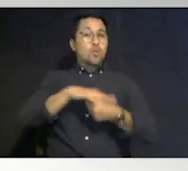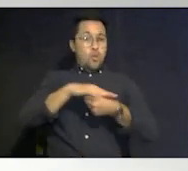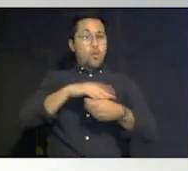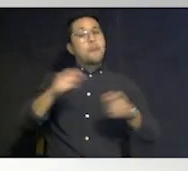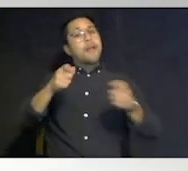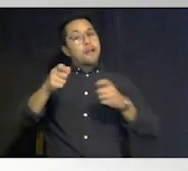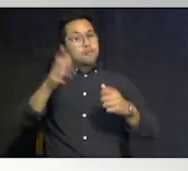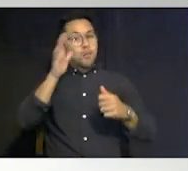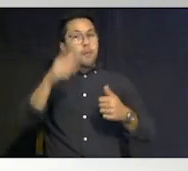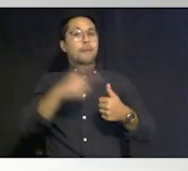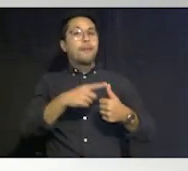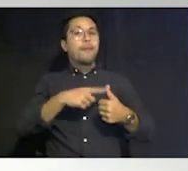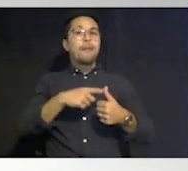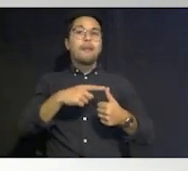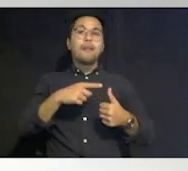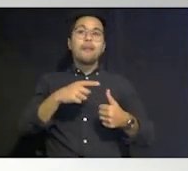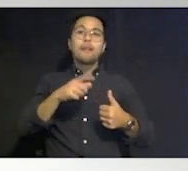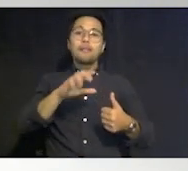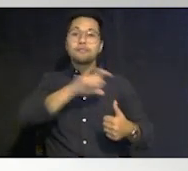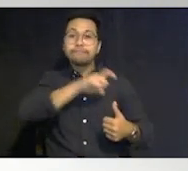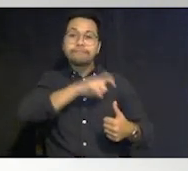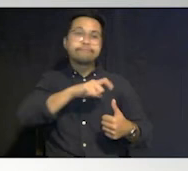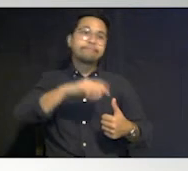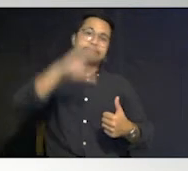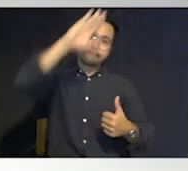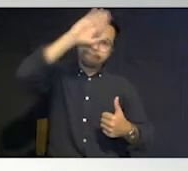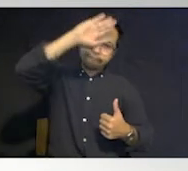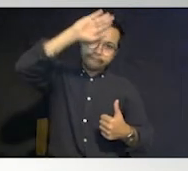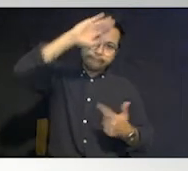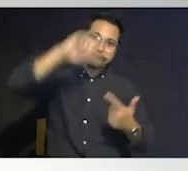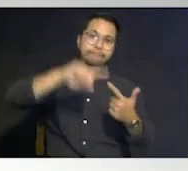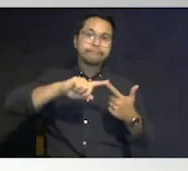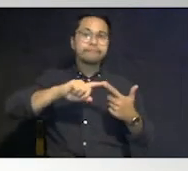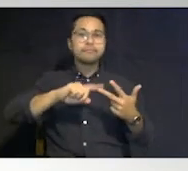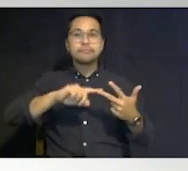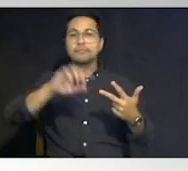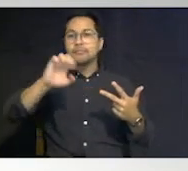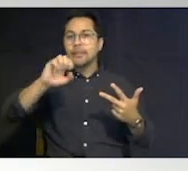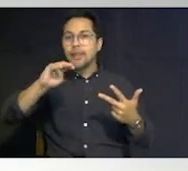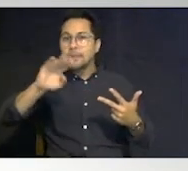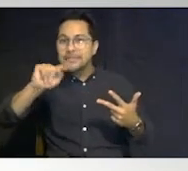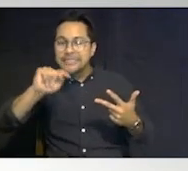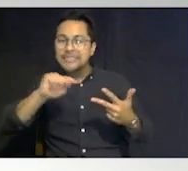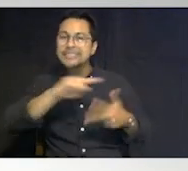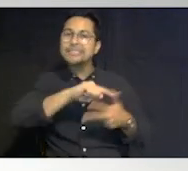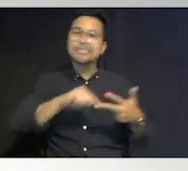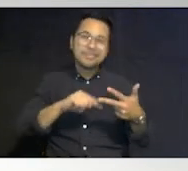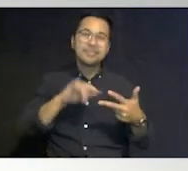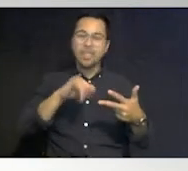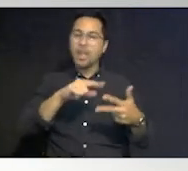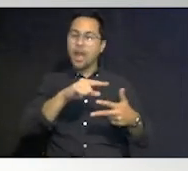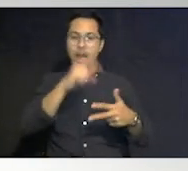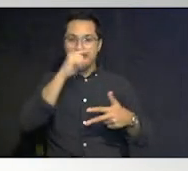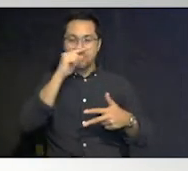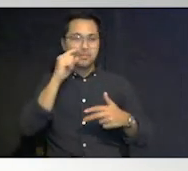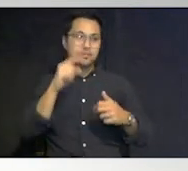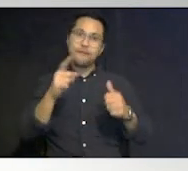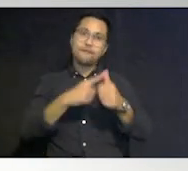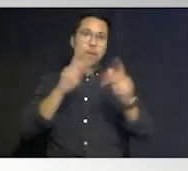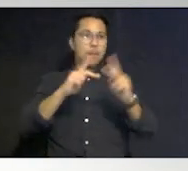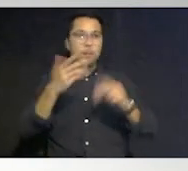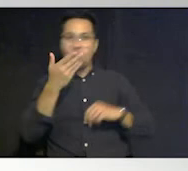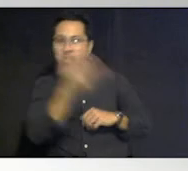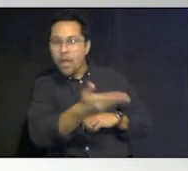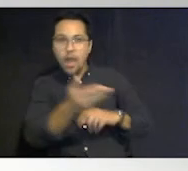first responders your fire department your police department your emts those are going to be the the boots on the ground those that are